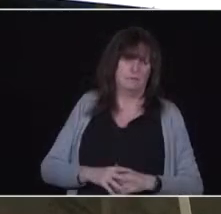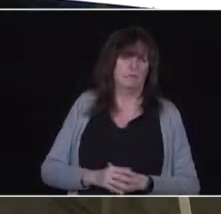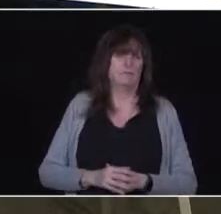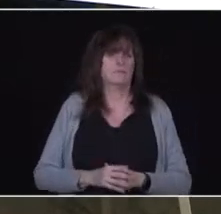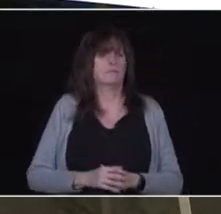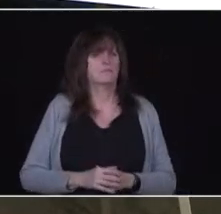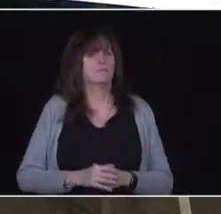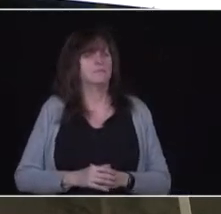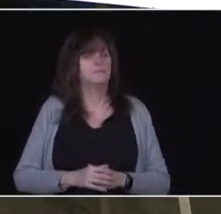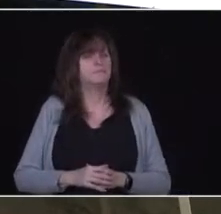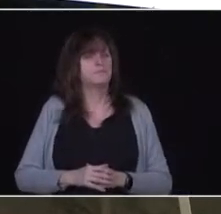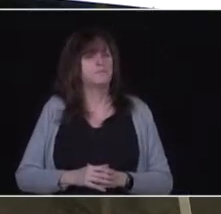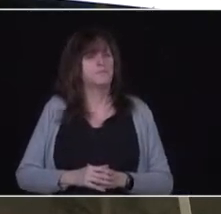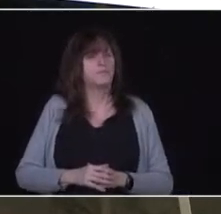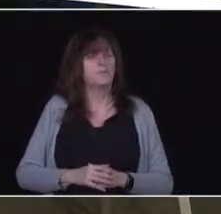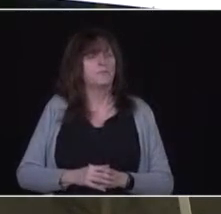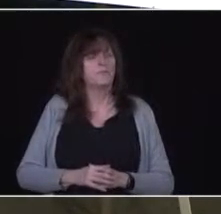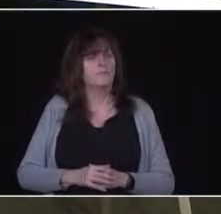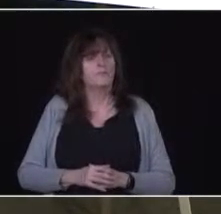Please go ahead.